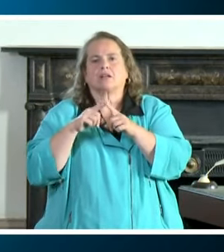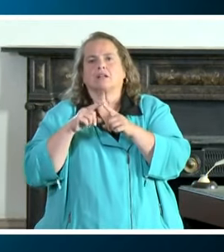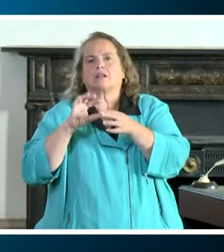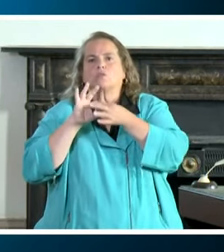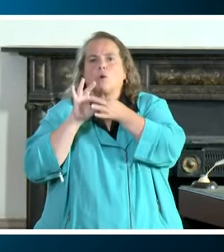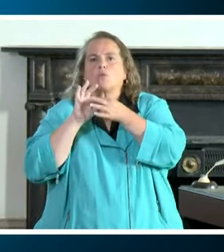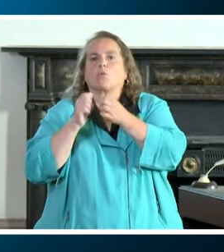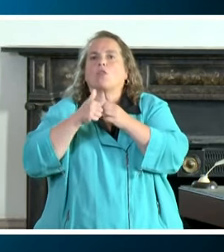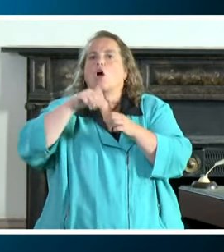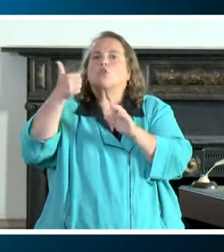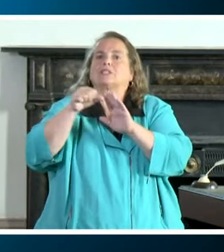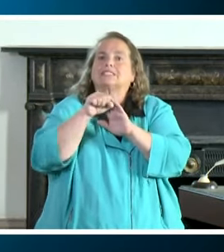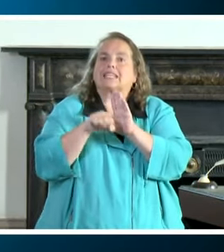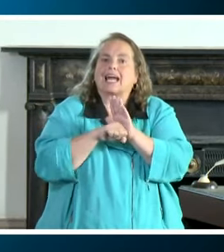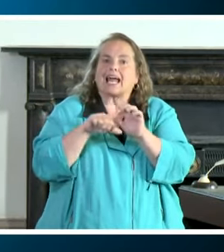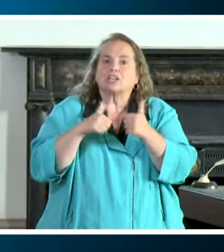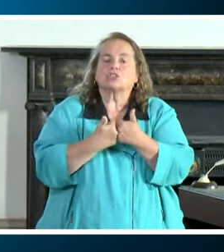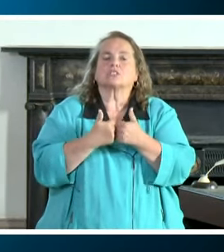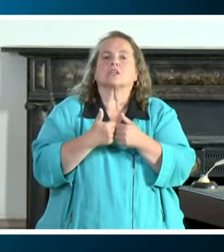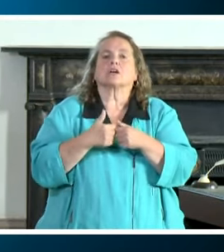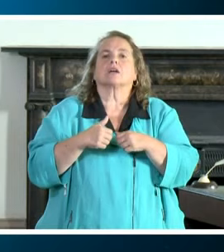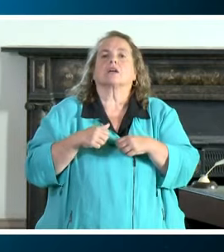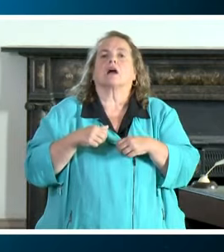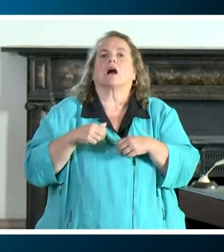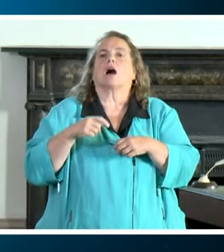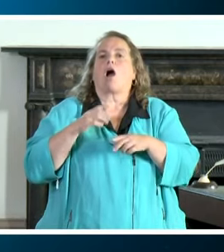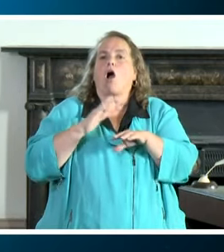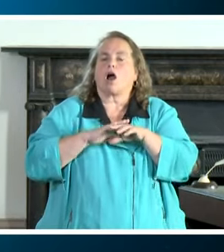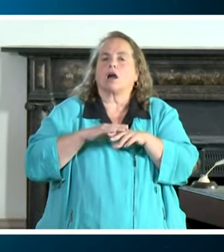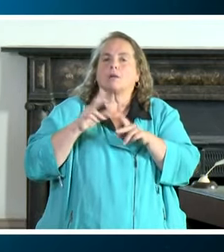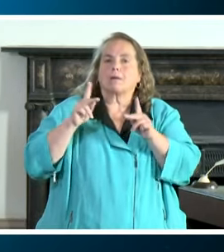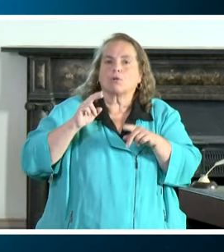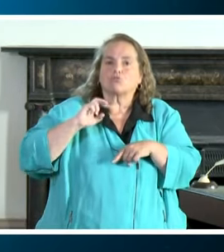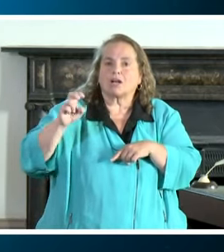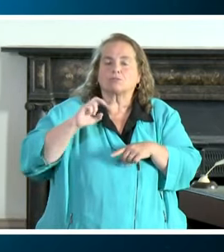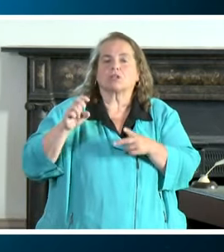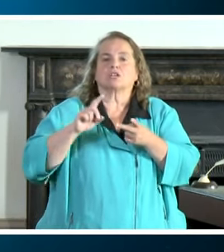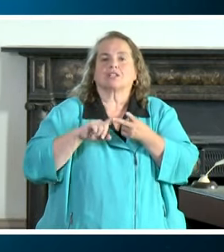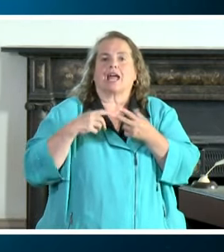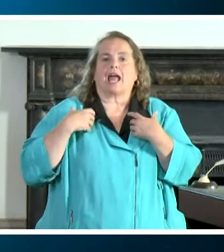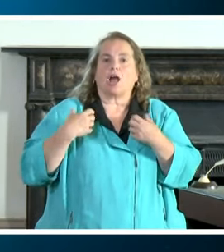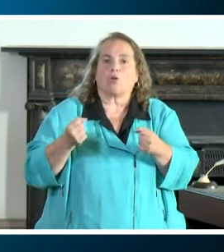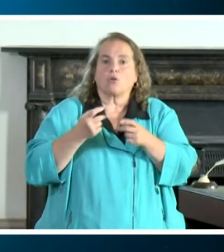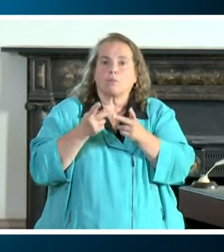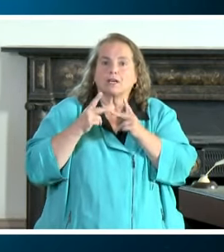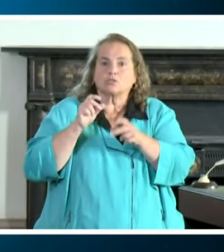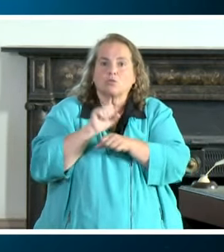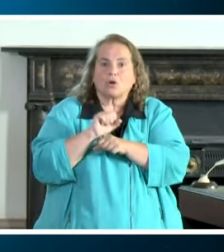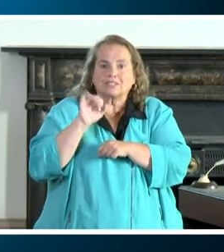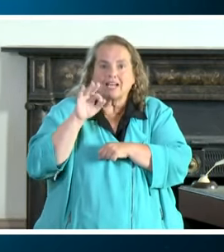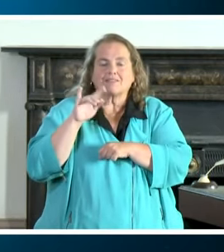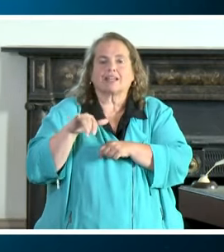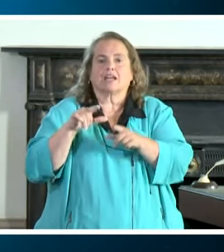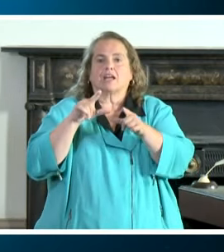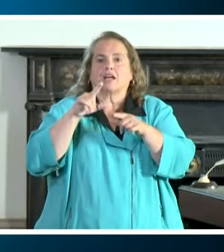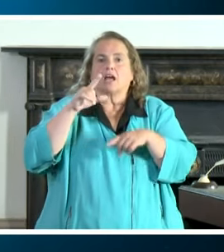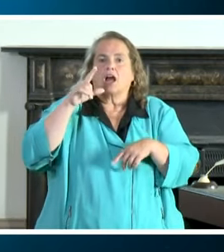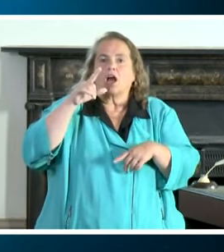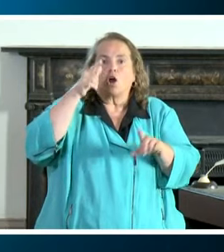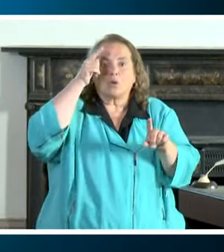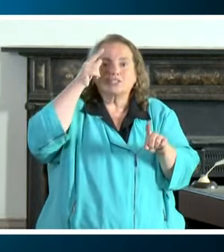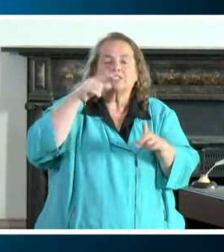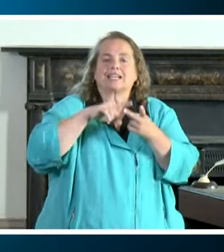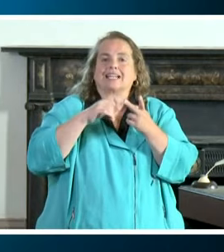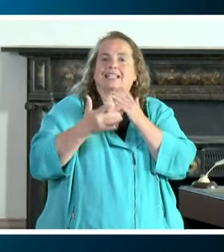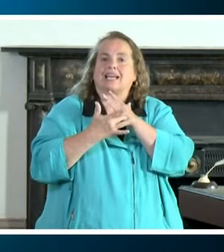state agency partners on pupil transportation, workplace health and safety, and facilities and logistics, and then career and technical